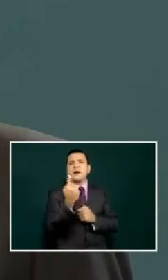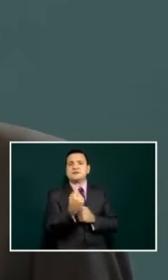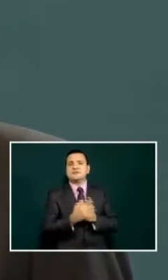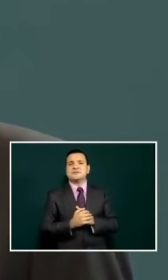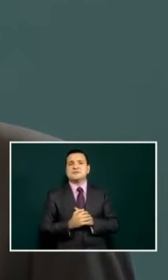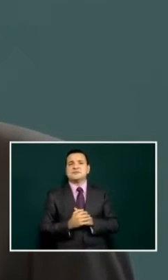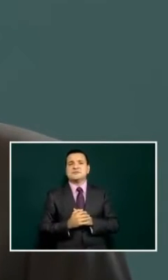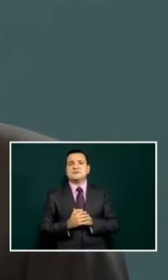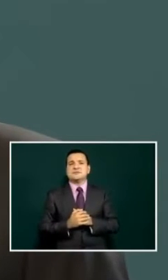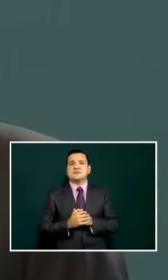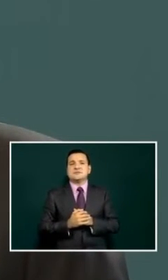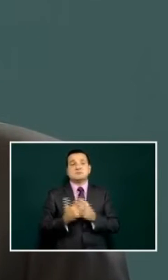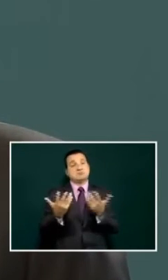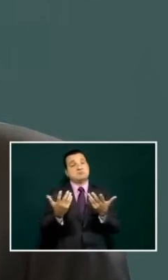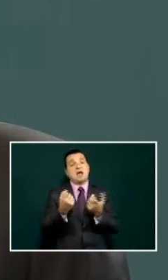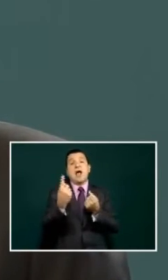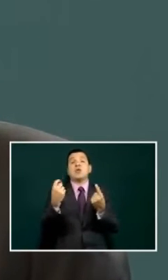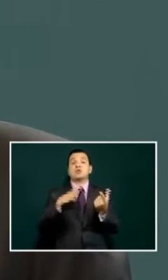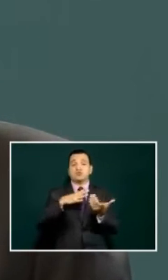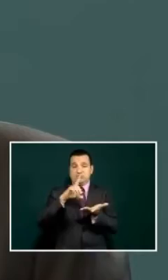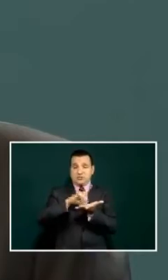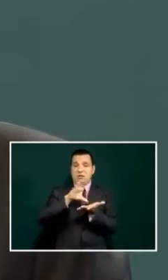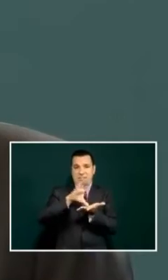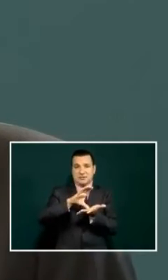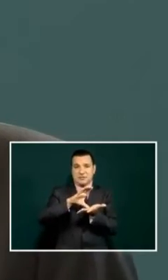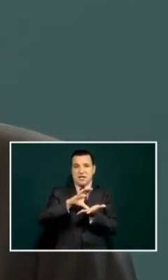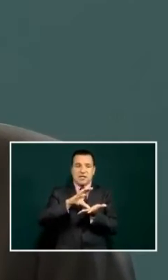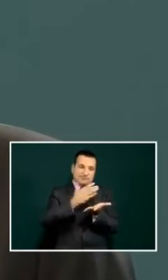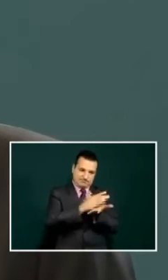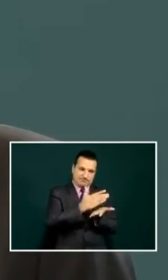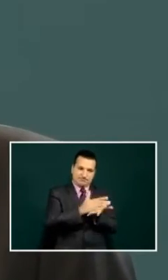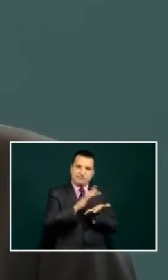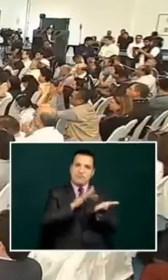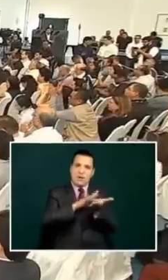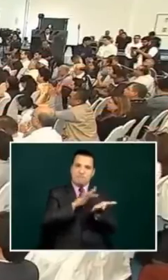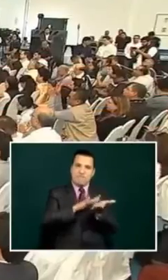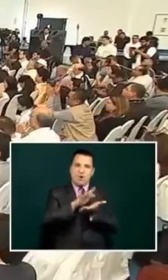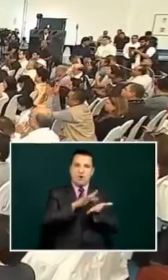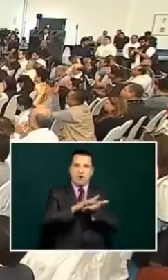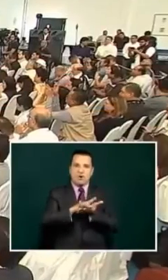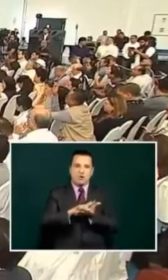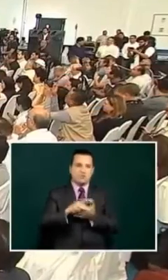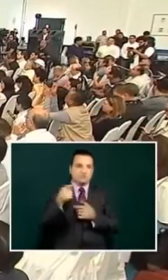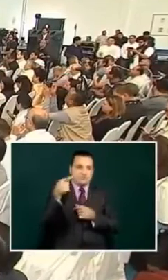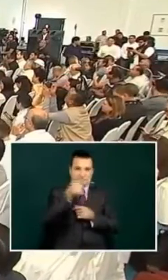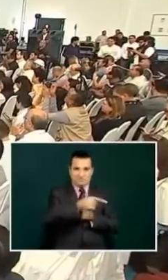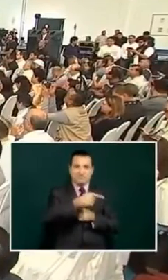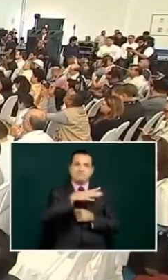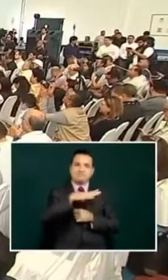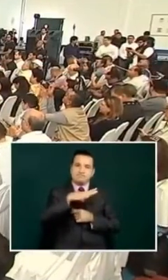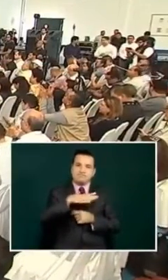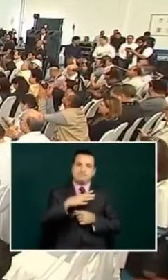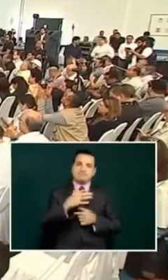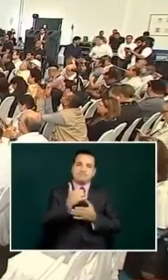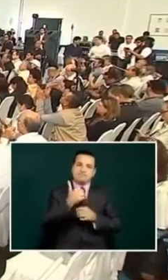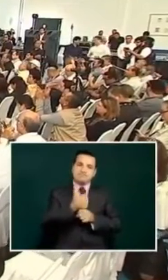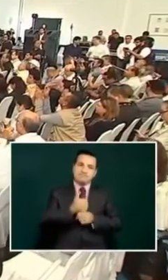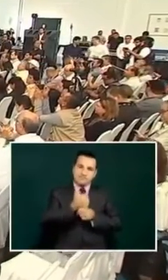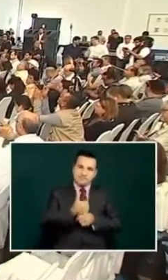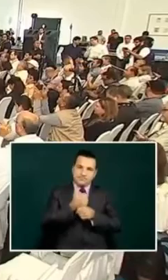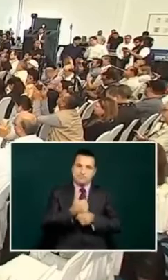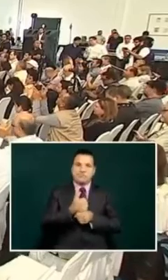due to the situation of their disability they are you know dealing with